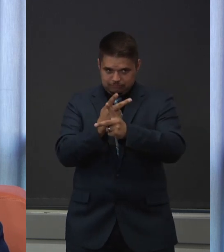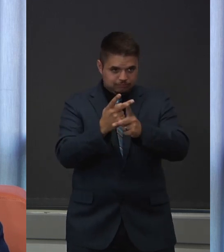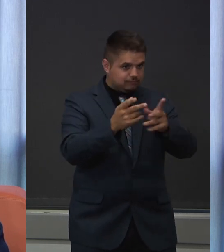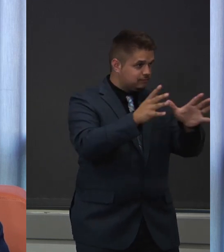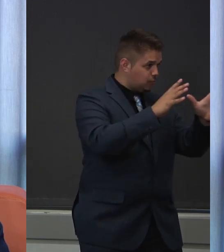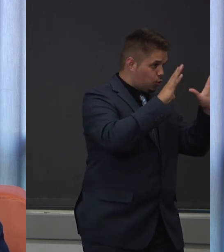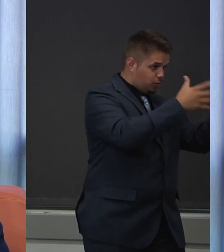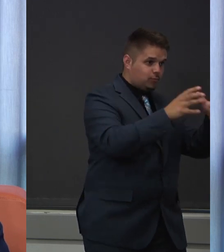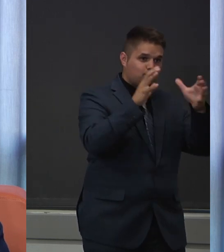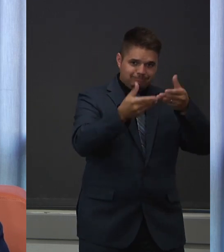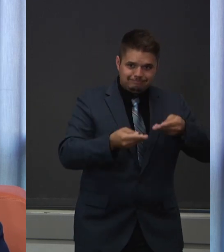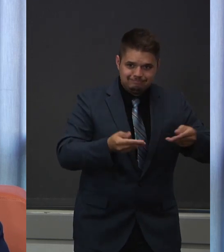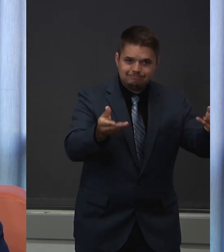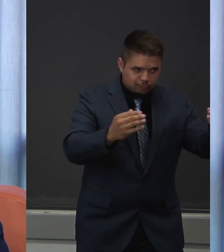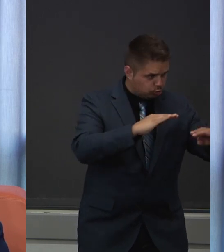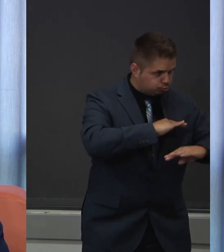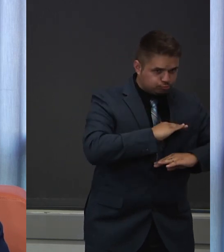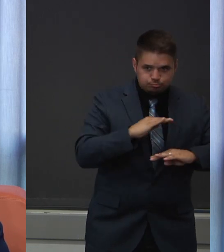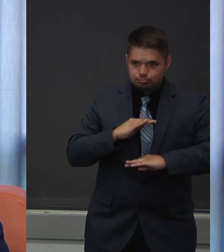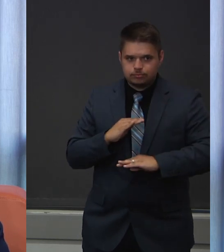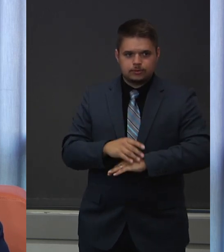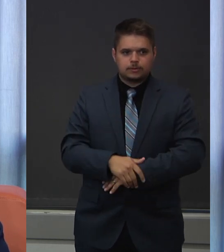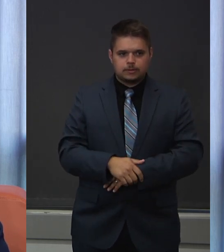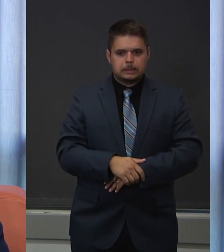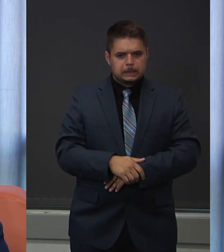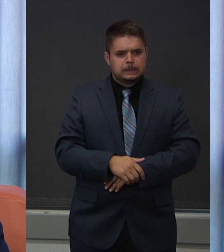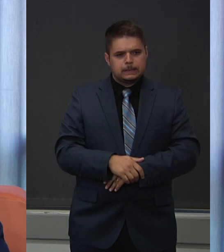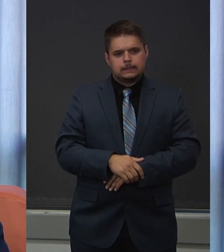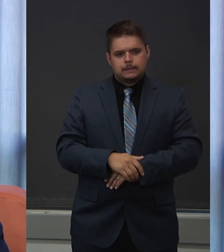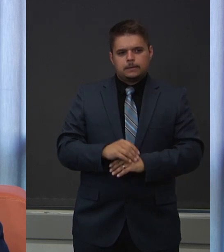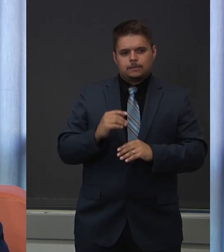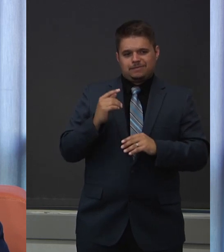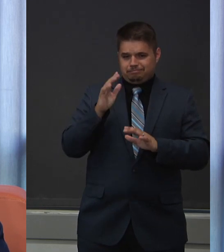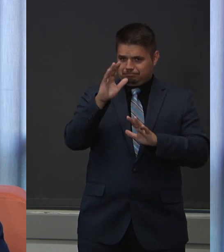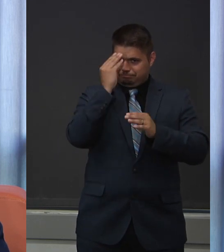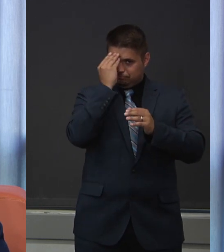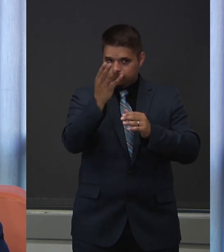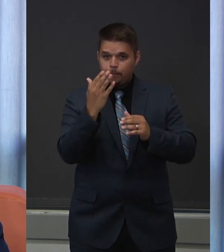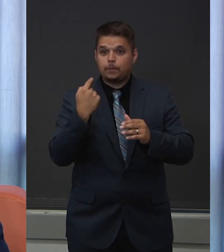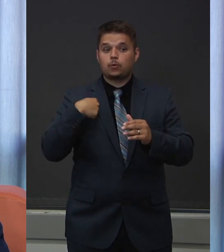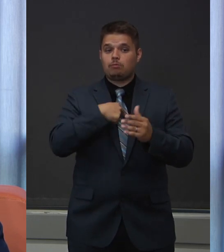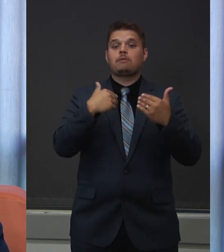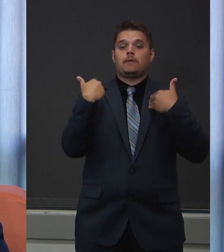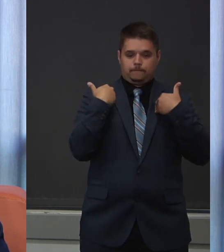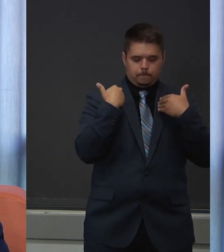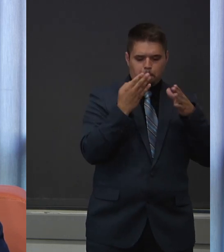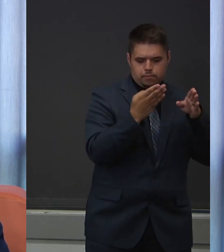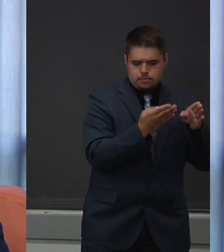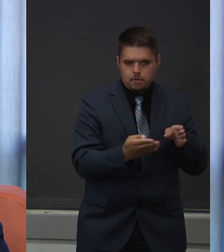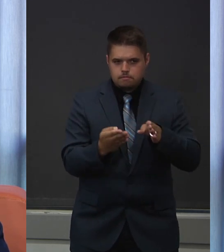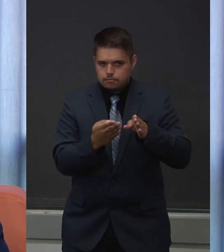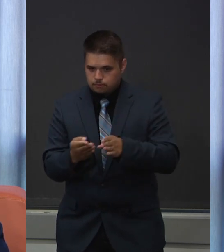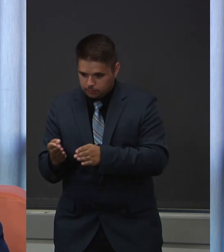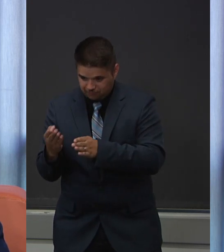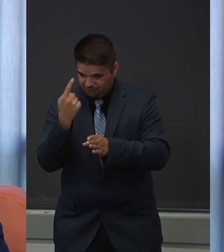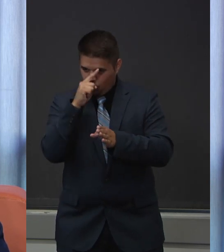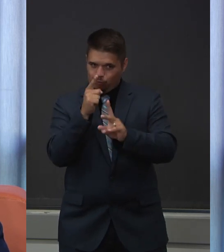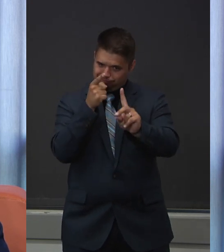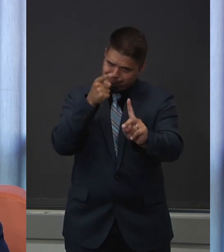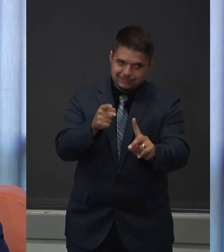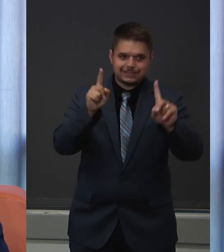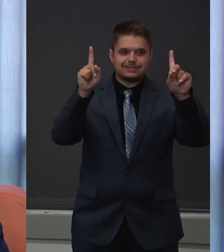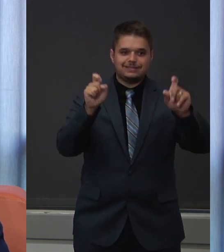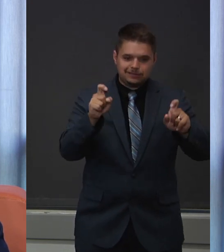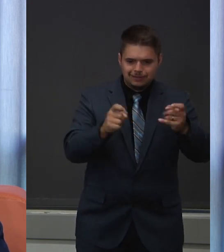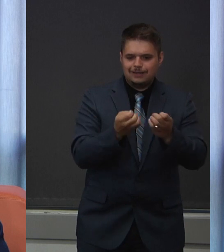Speaking of these hard-hit communities, I should mention that we've crafted specific statewide plans to focus testing and other resources on those in